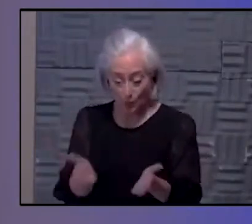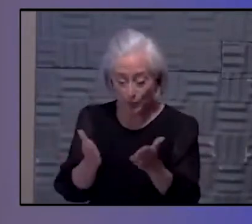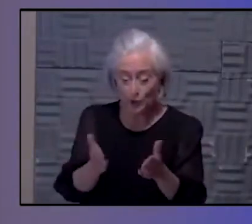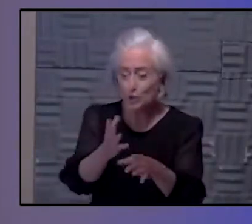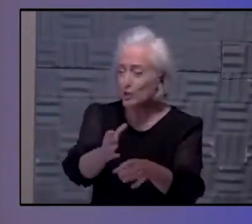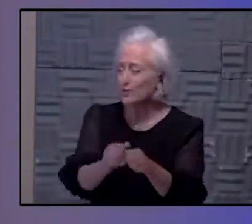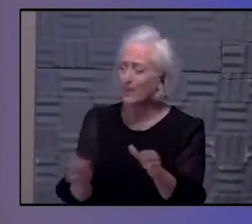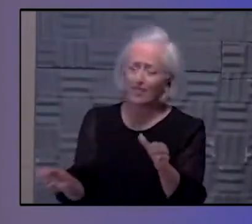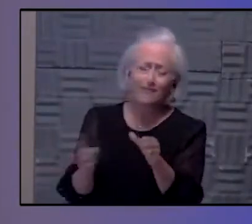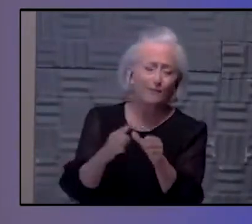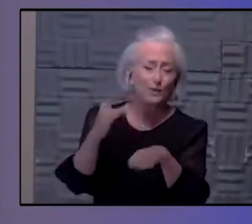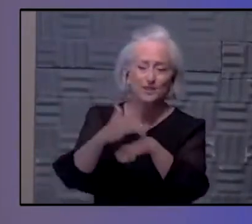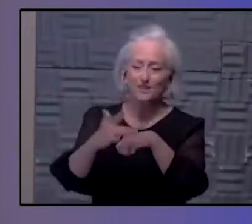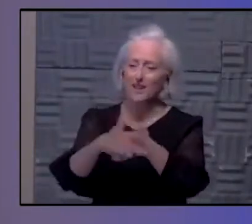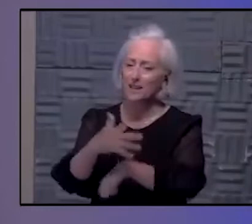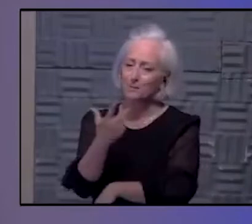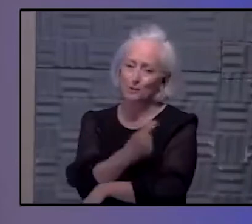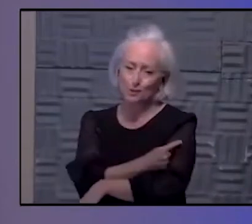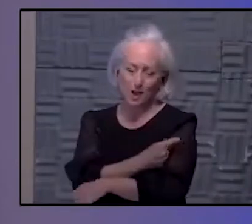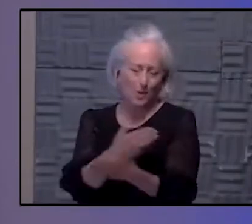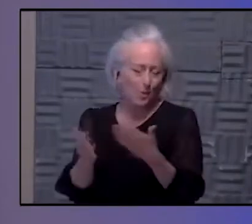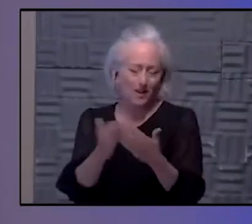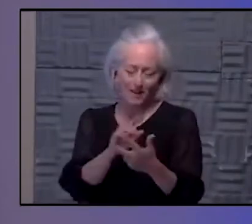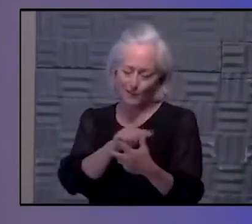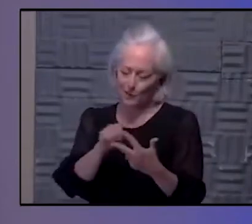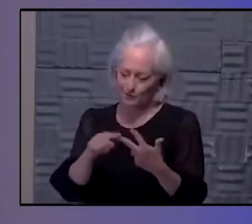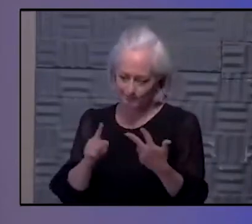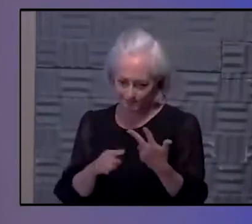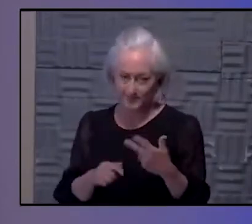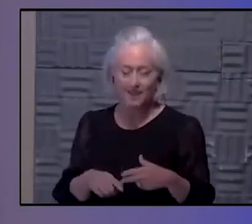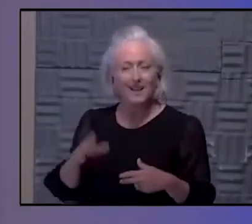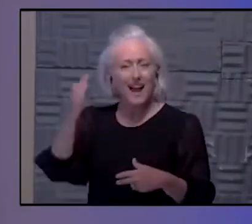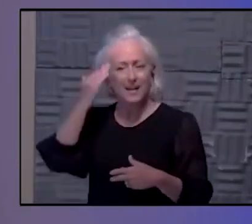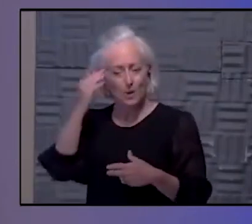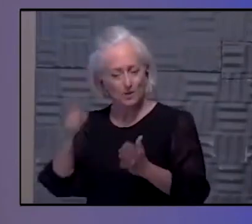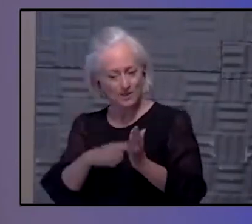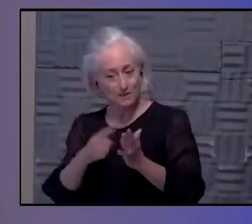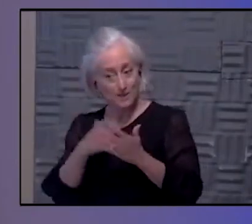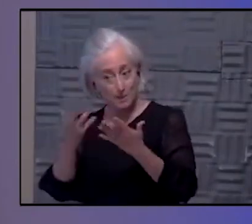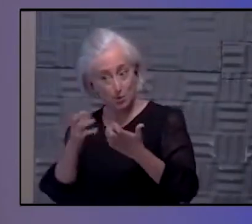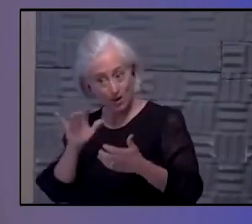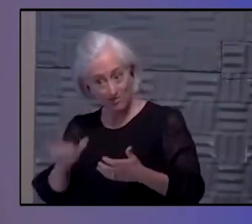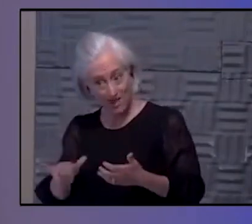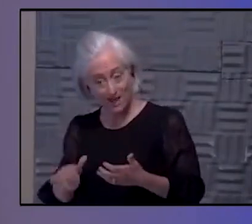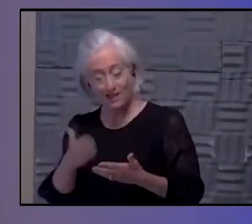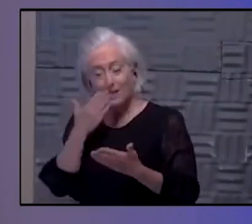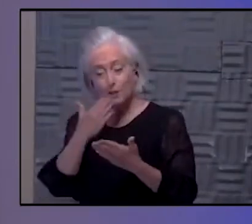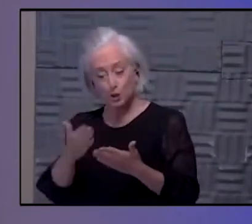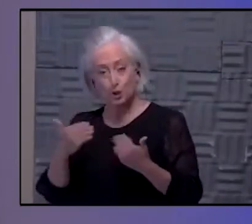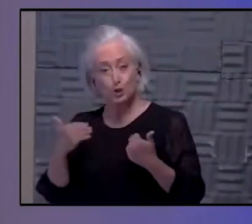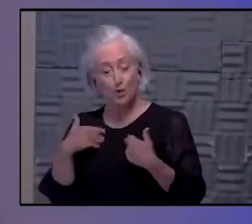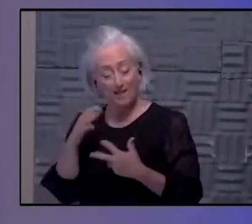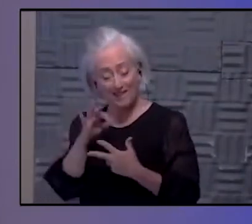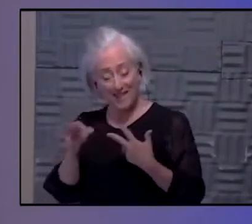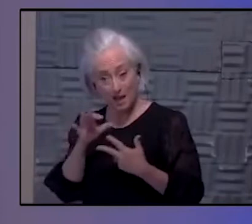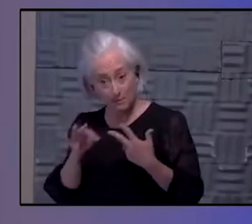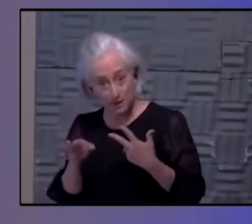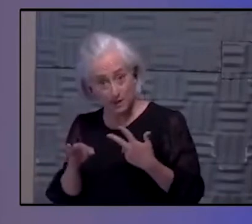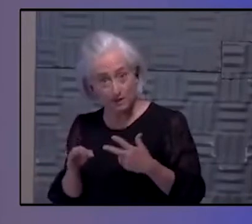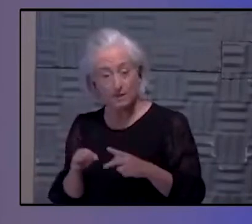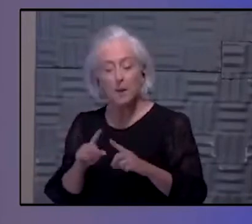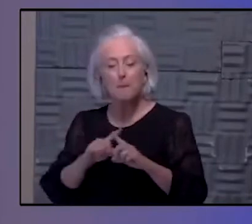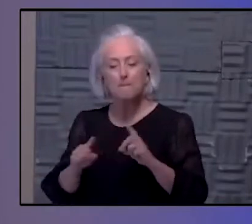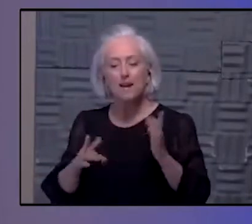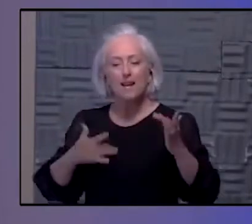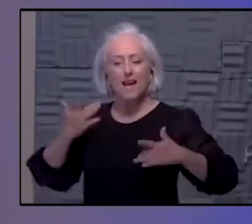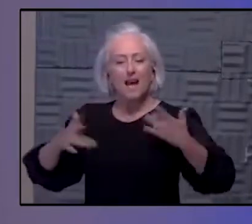vaccine. We understand that sometimes you really want that. So it's great to have that back in the toolbox. I'm thrilled at the